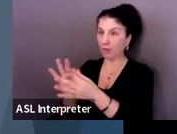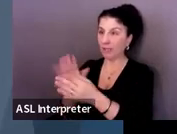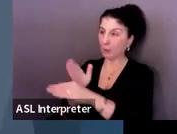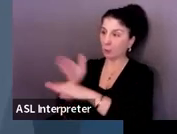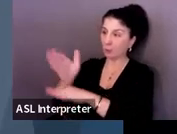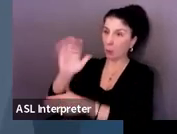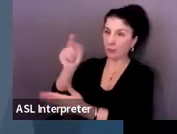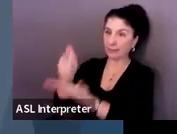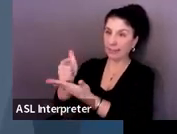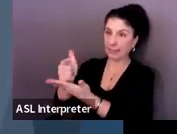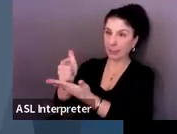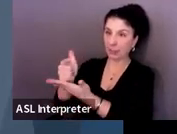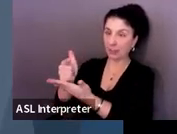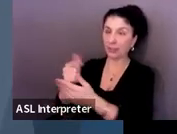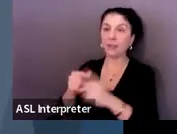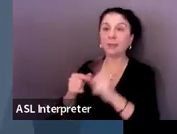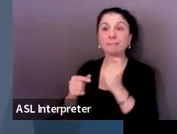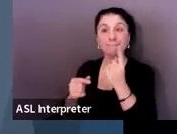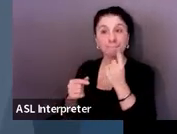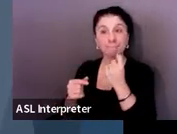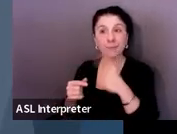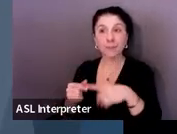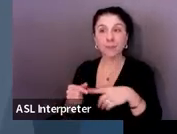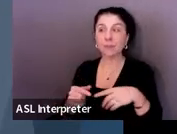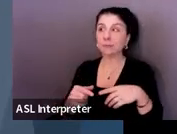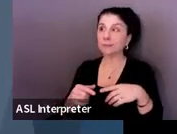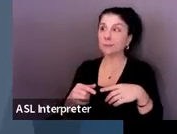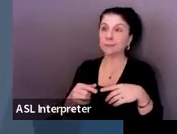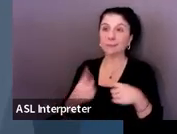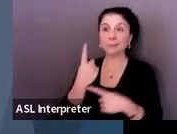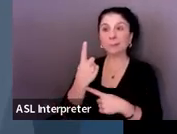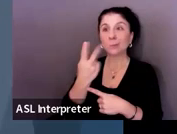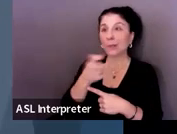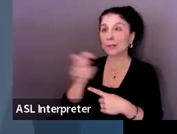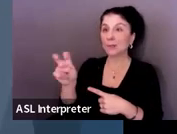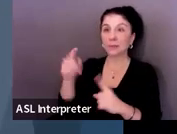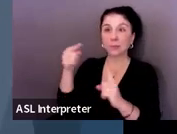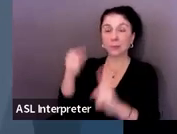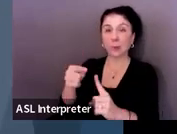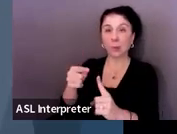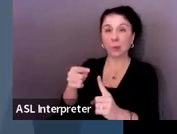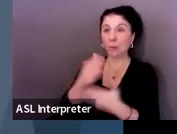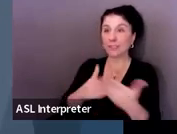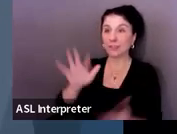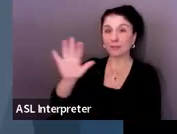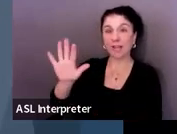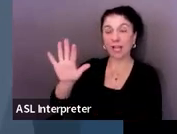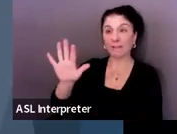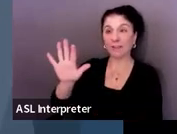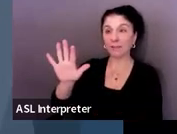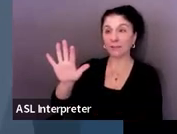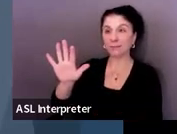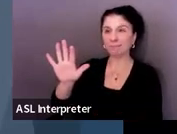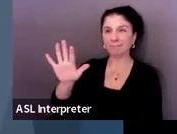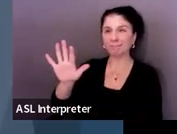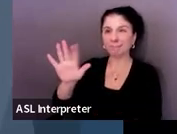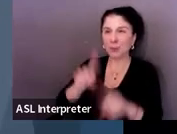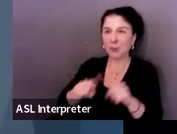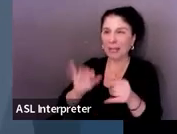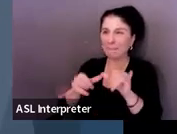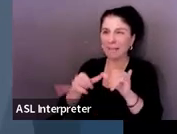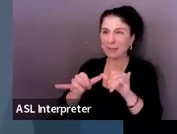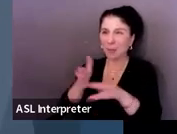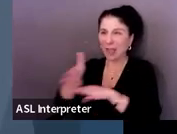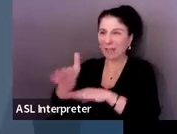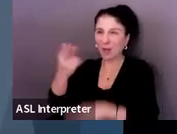So you would not create a standalone transition goal in Section 5 because that wouldn't be measurable for after